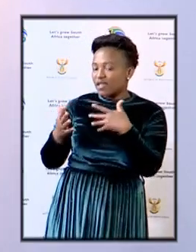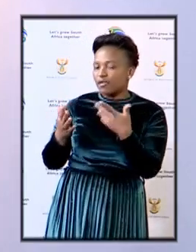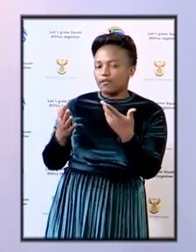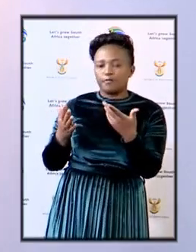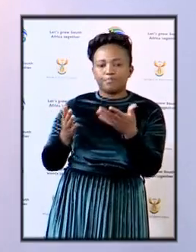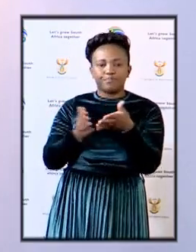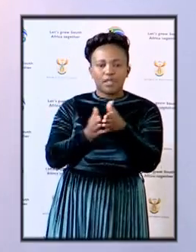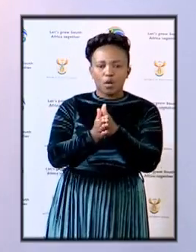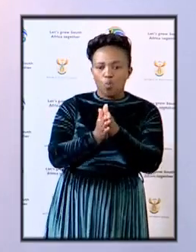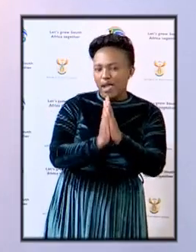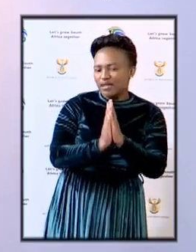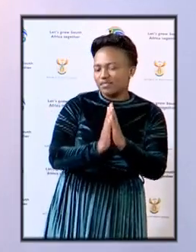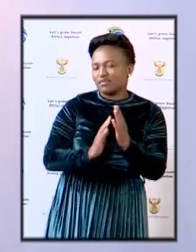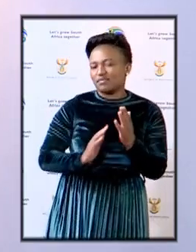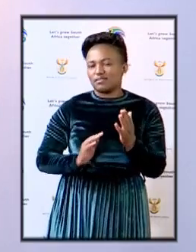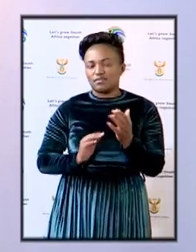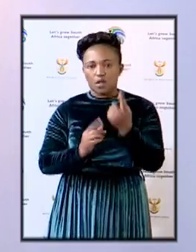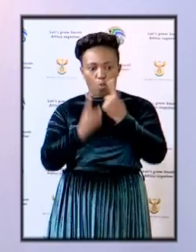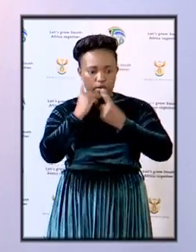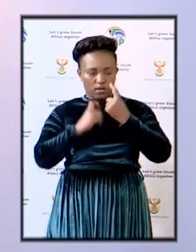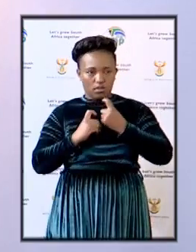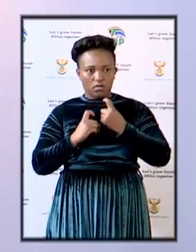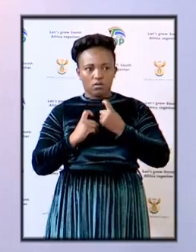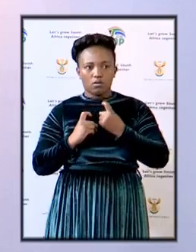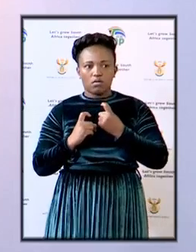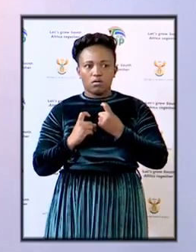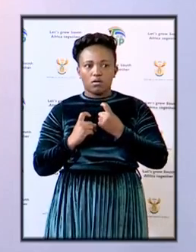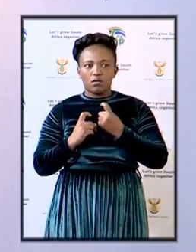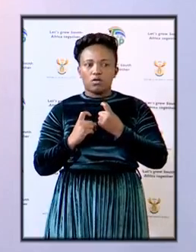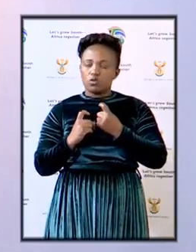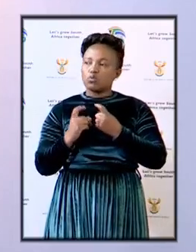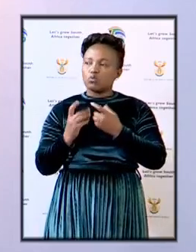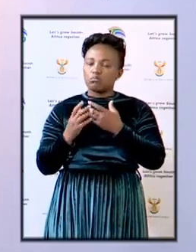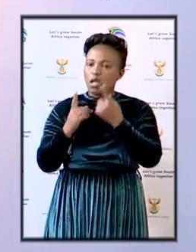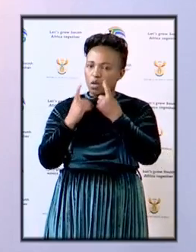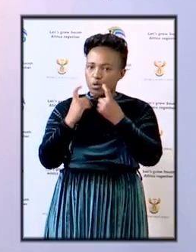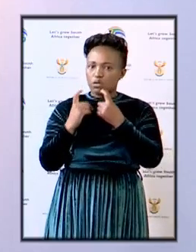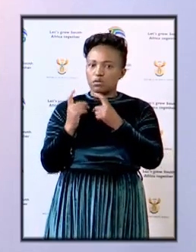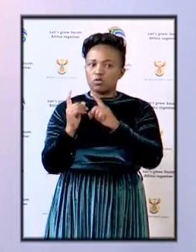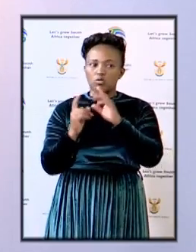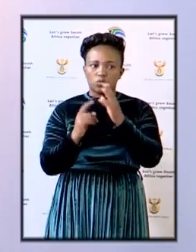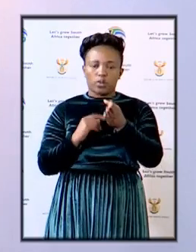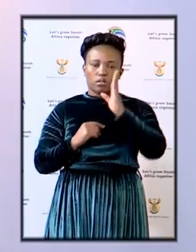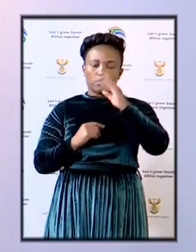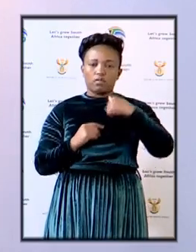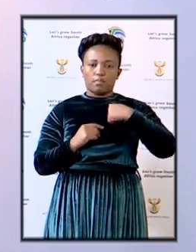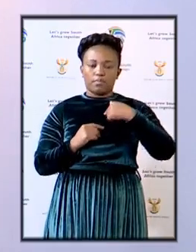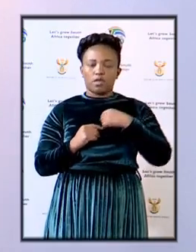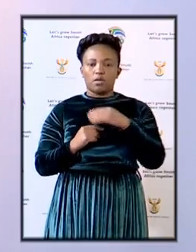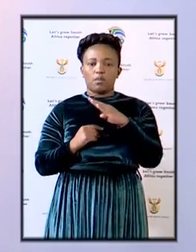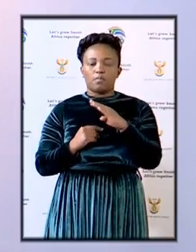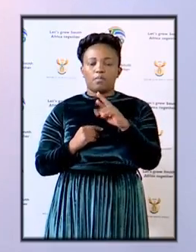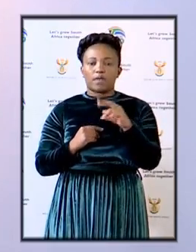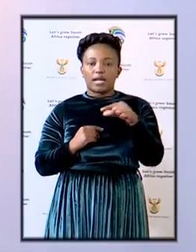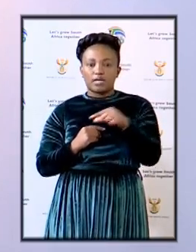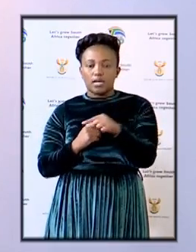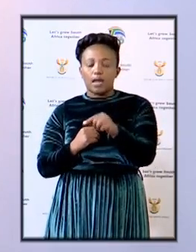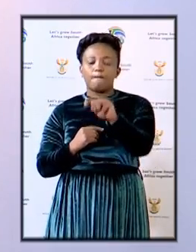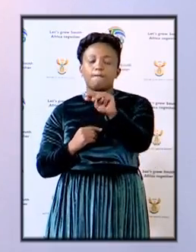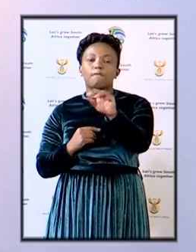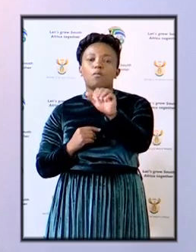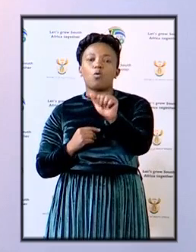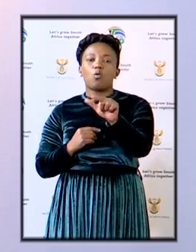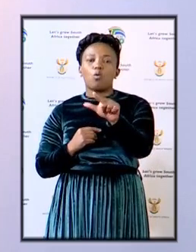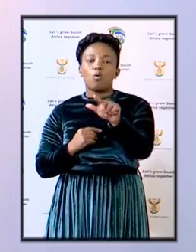requests or questions we can direct them to ourselves that's Brigadier Wan Mraouzi and Mr. Sipong Wem